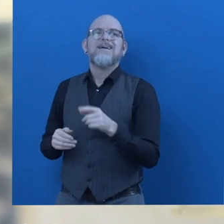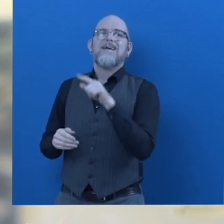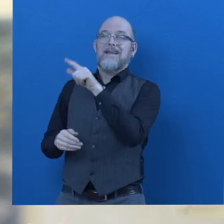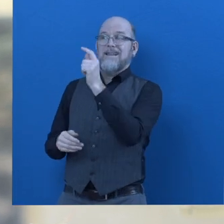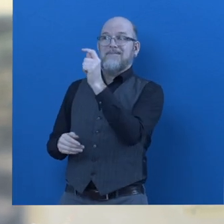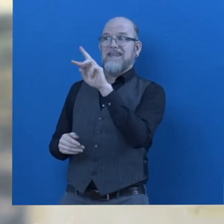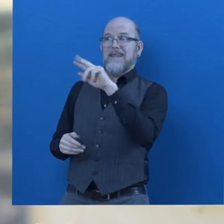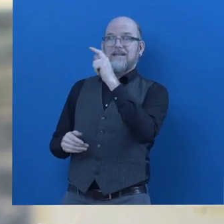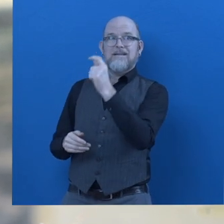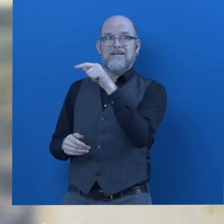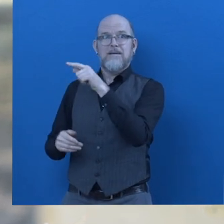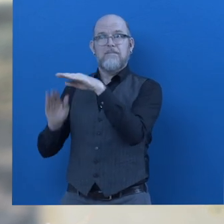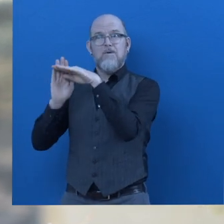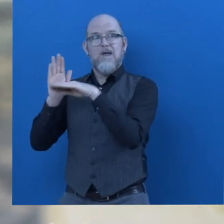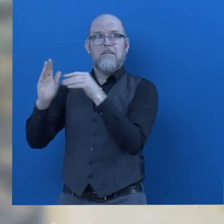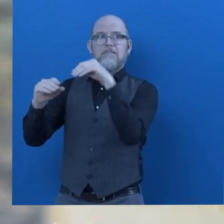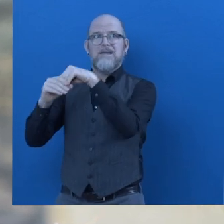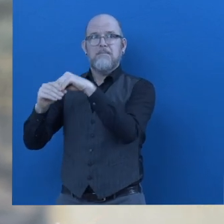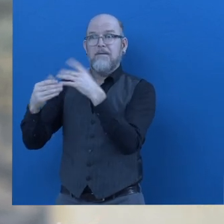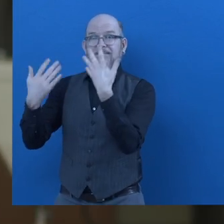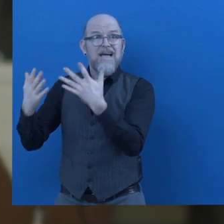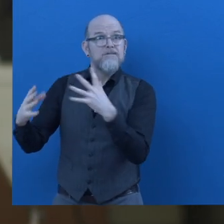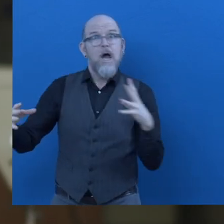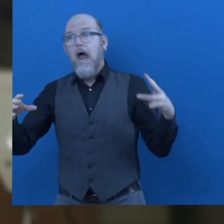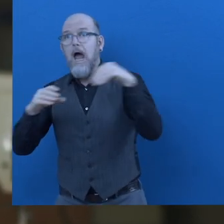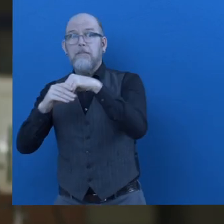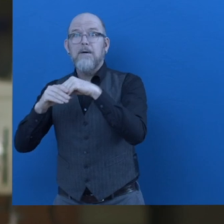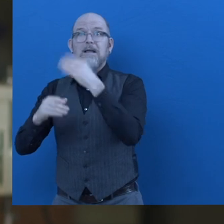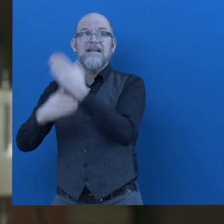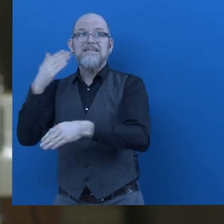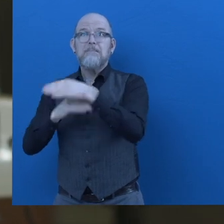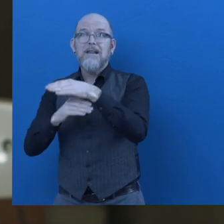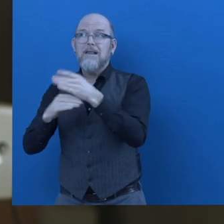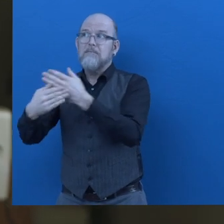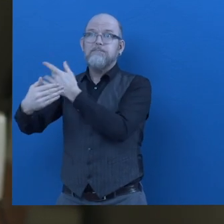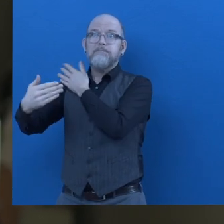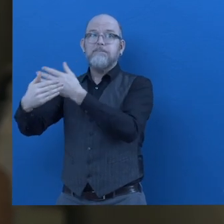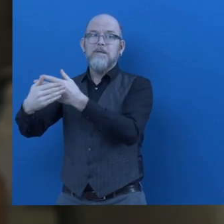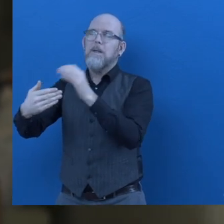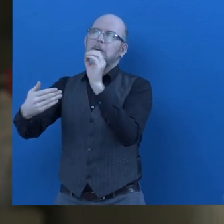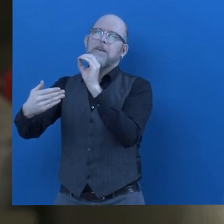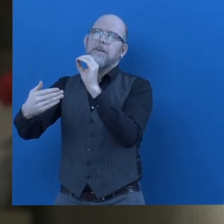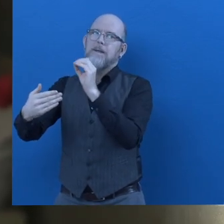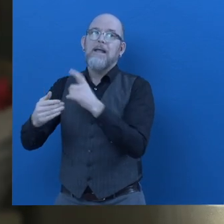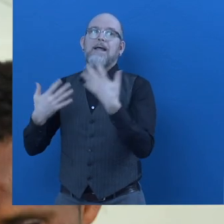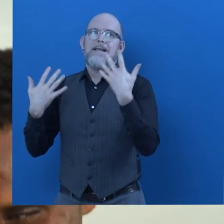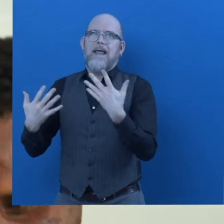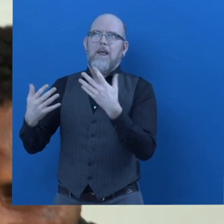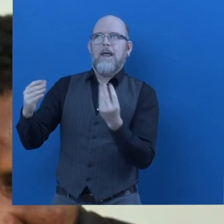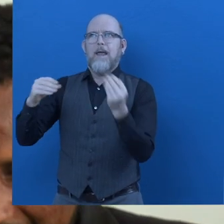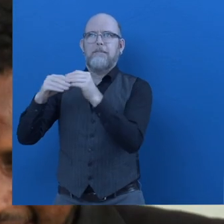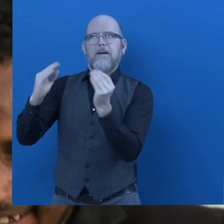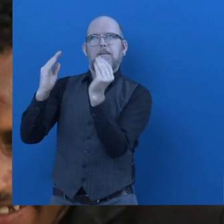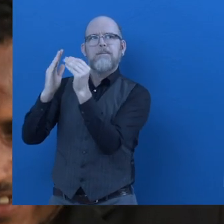program, there was no disability-specific guideline guideline that helps the